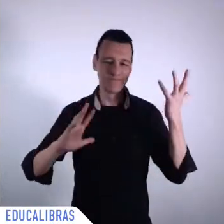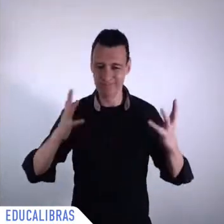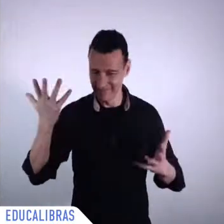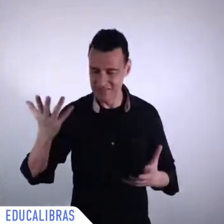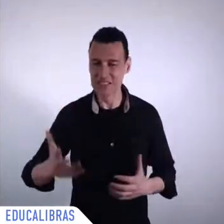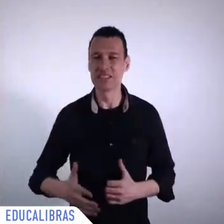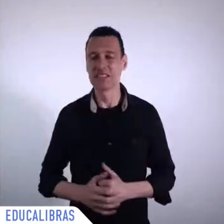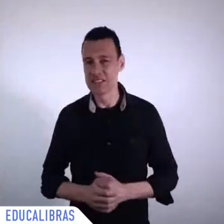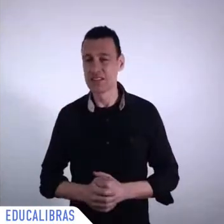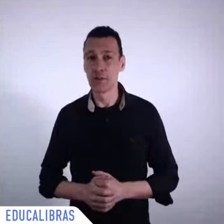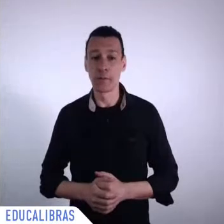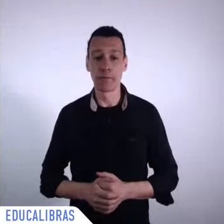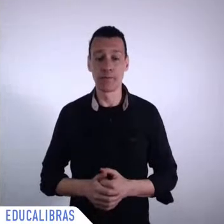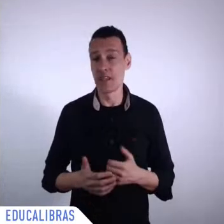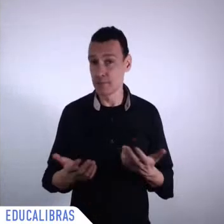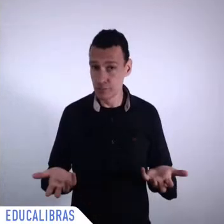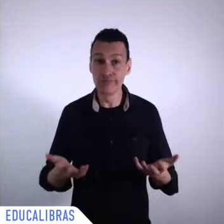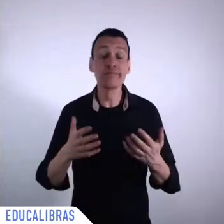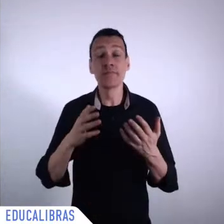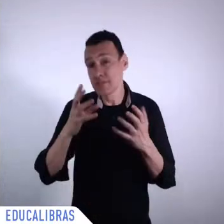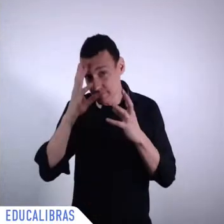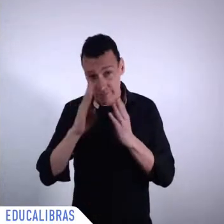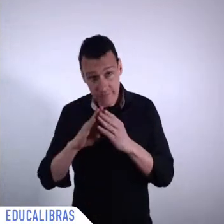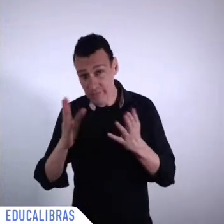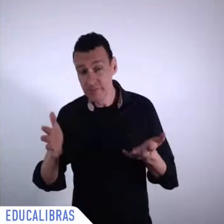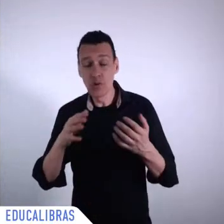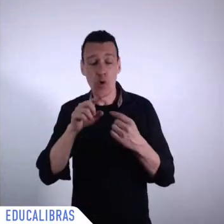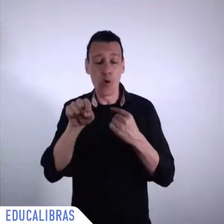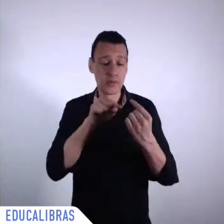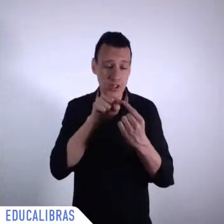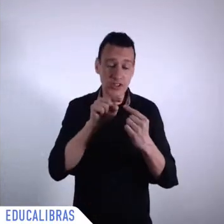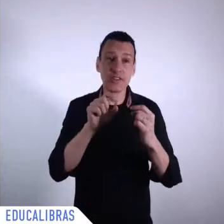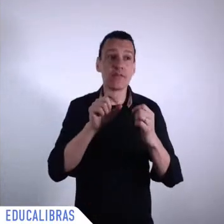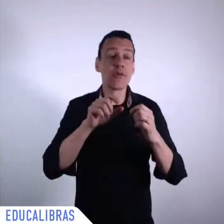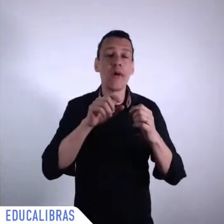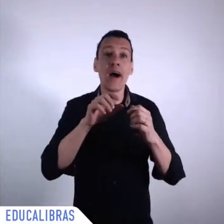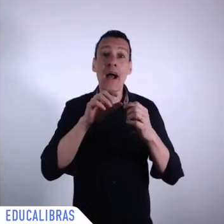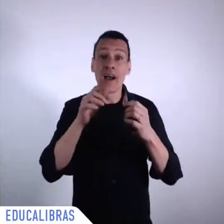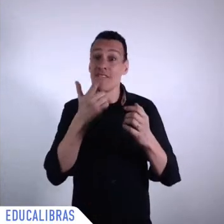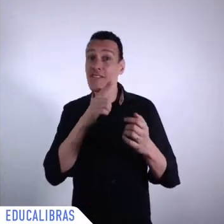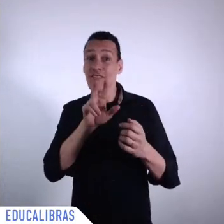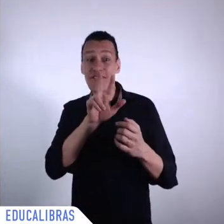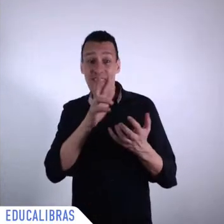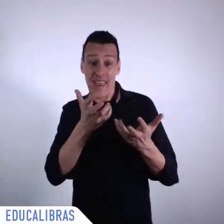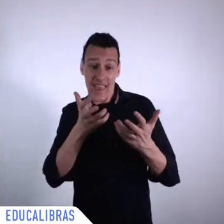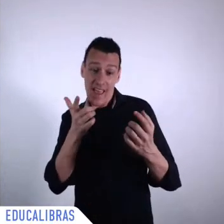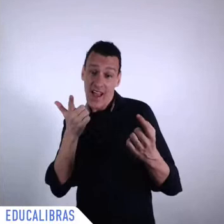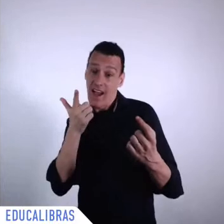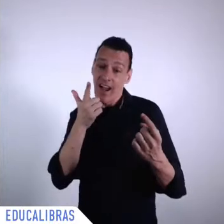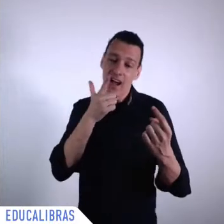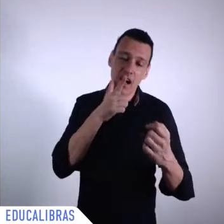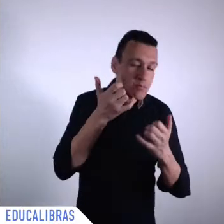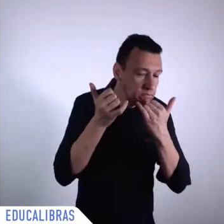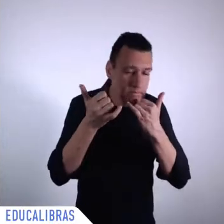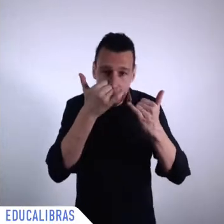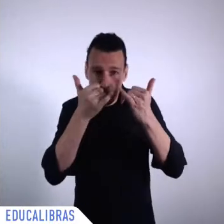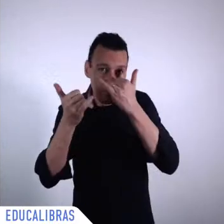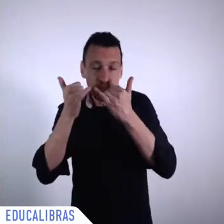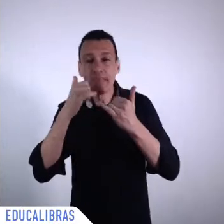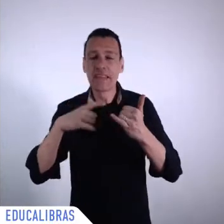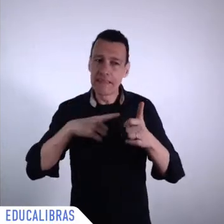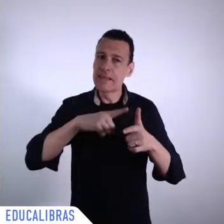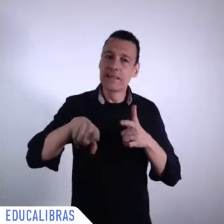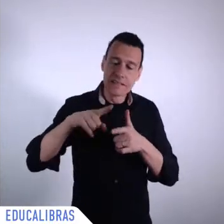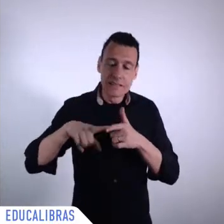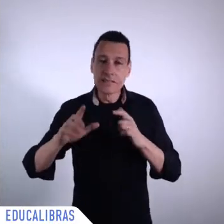America and the Caribbean, Brazil, as many other countries in the region, have committed to the 2030 Agenda and played an active role